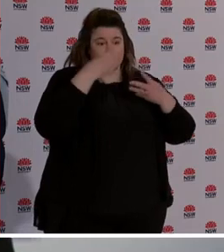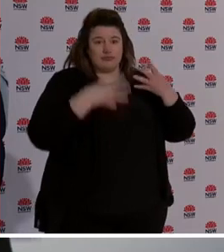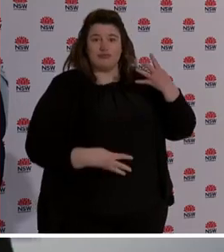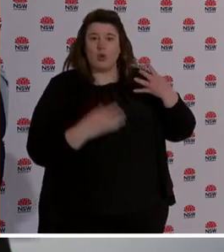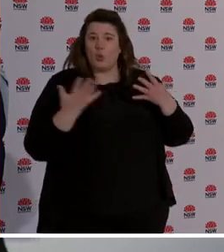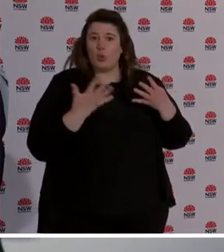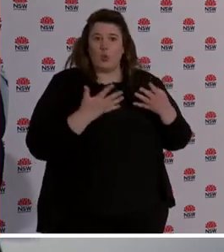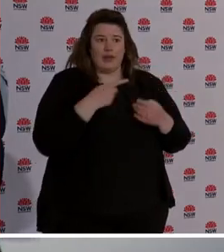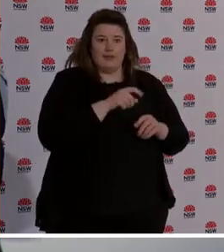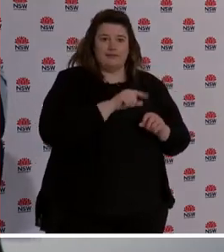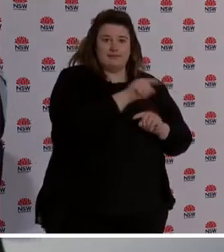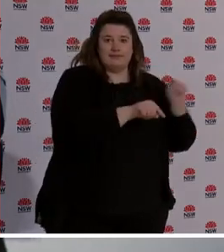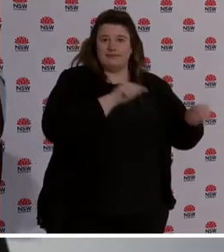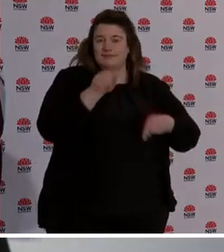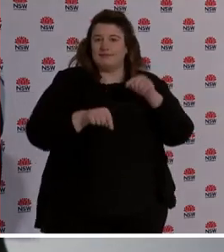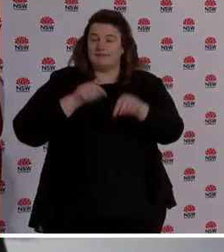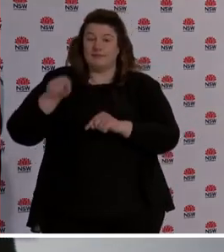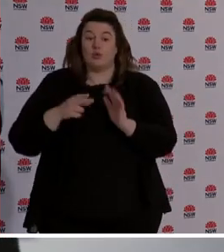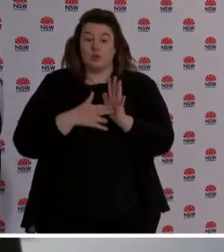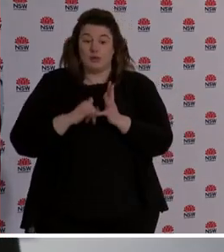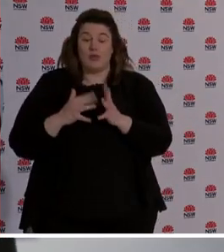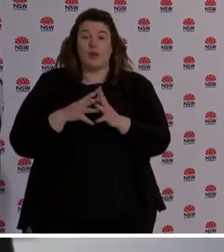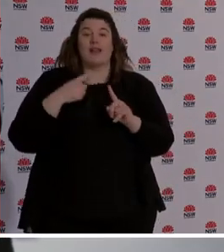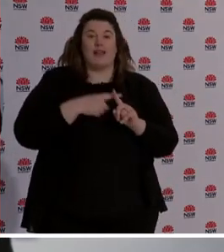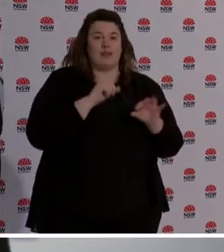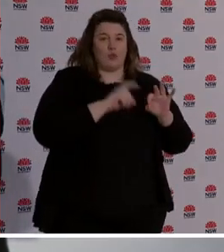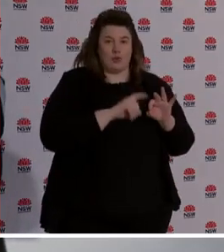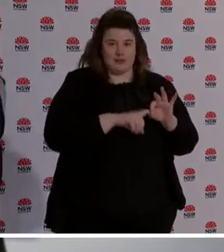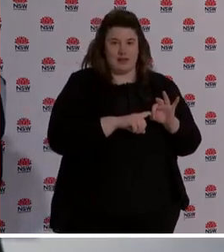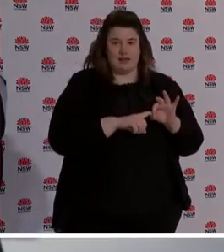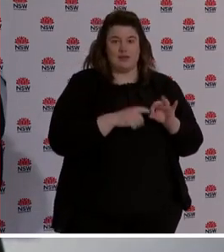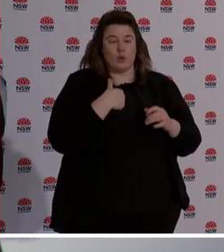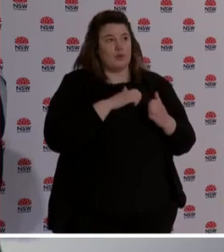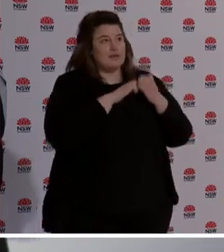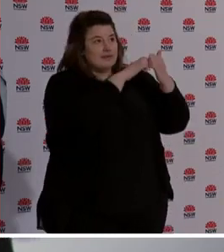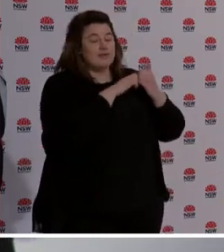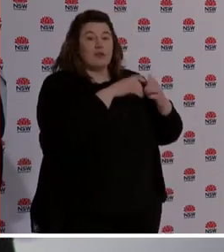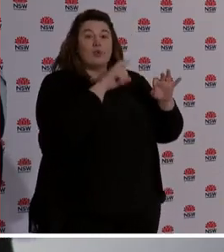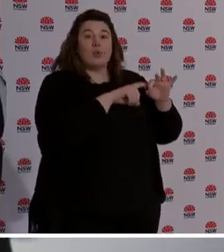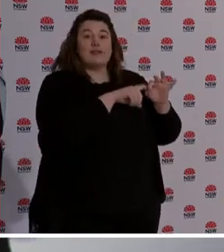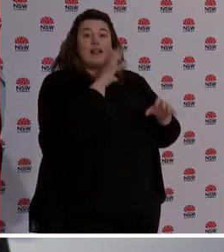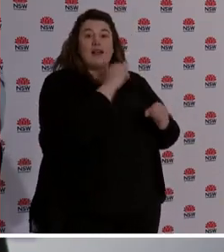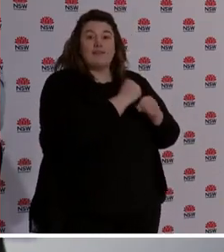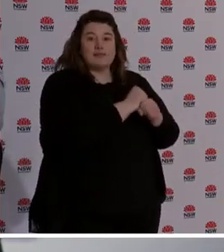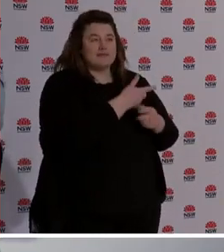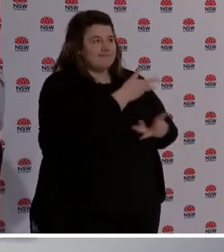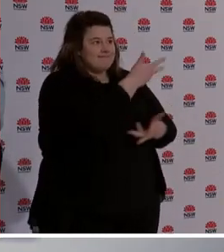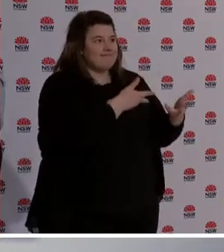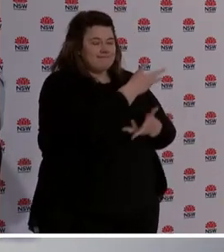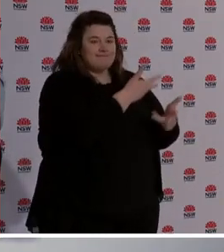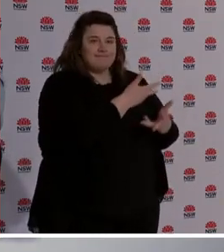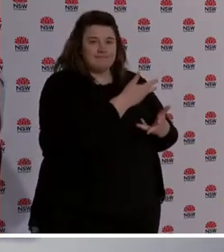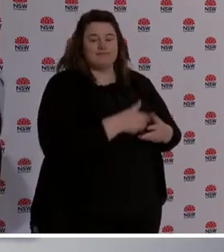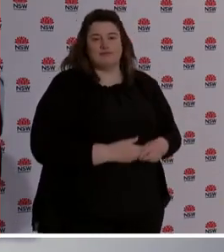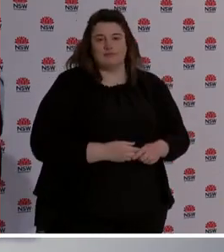both in New South Wales and Queensland. So we're working with our colleagues in Queensland Health and we refer the matter to the New South Wales Police.